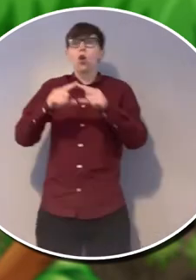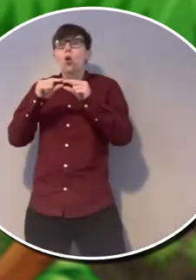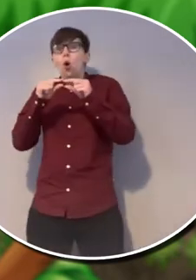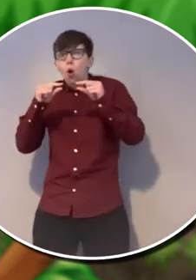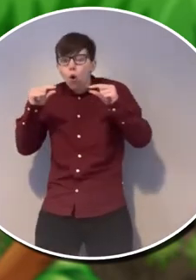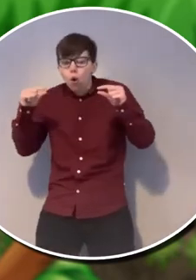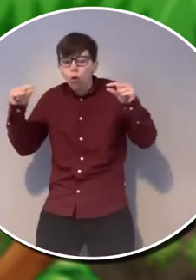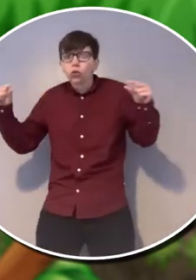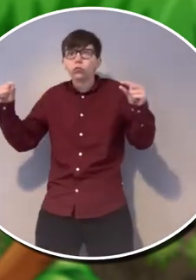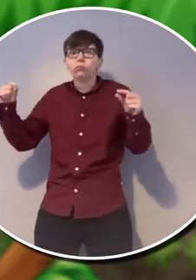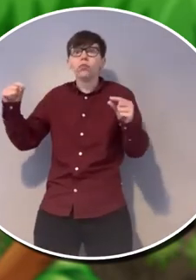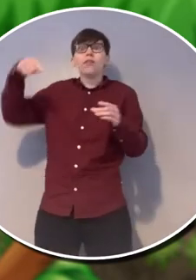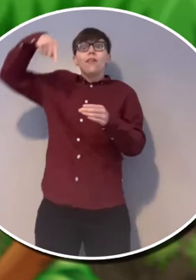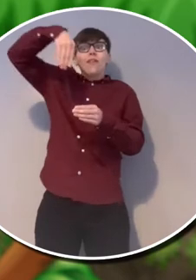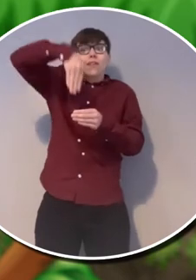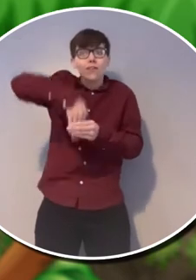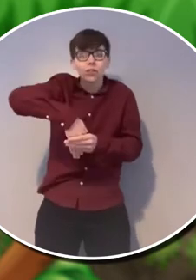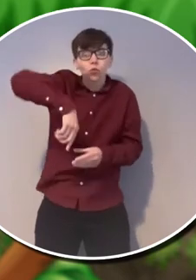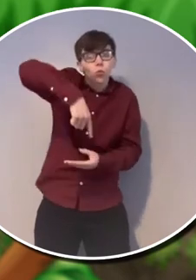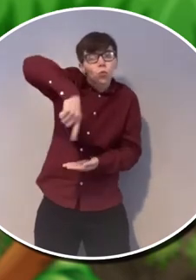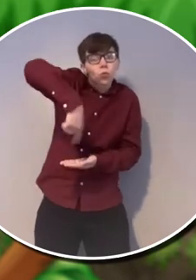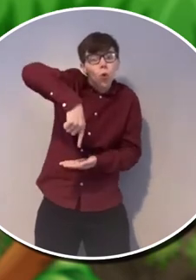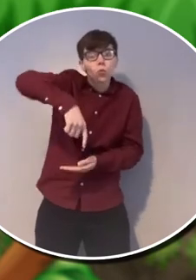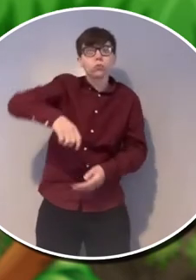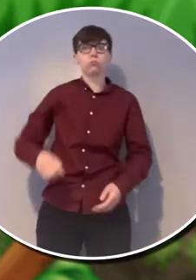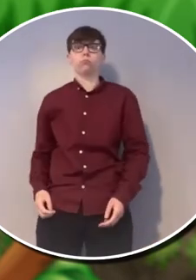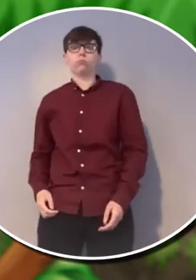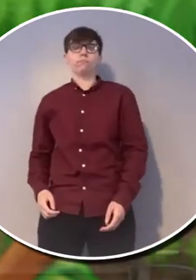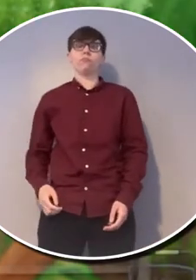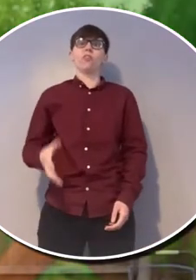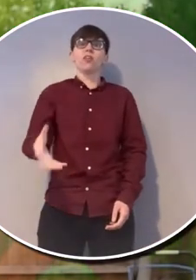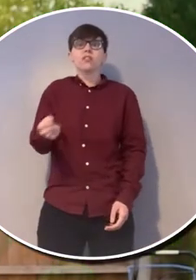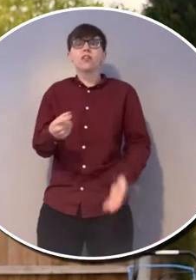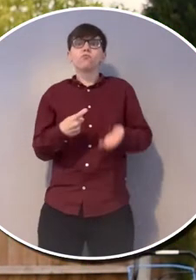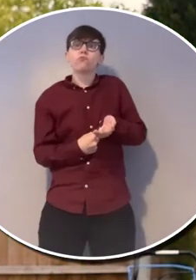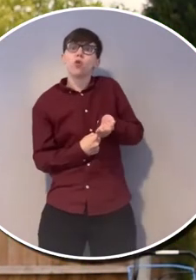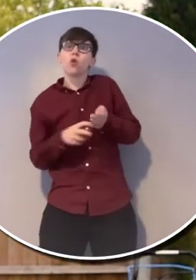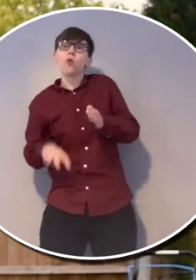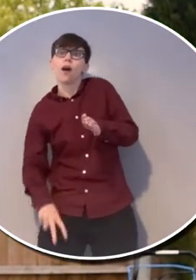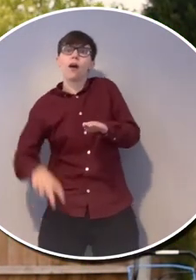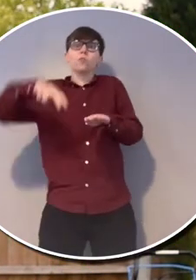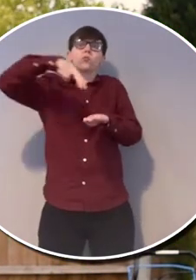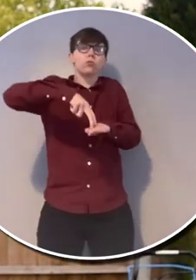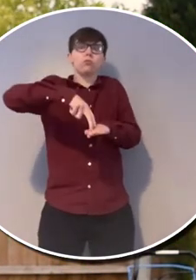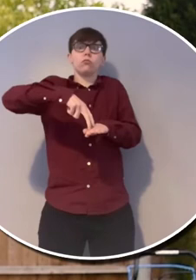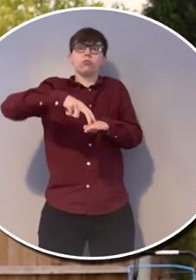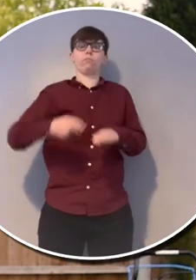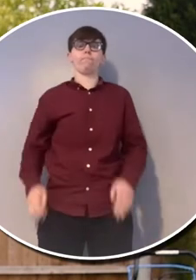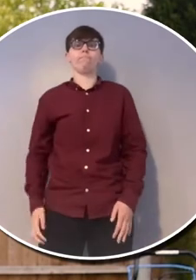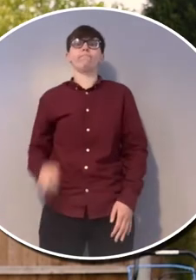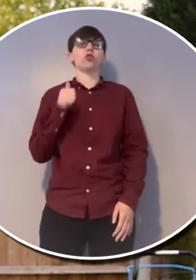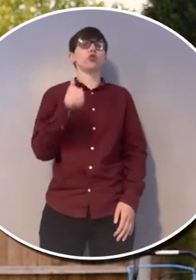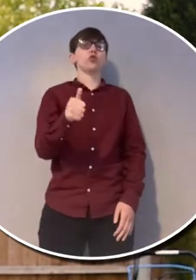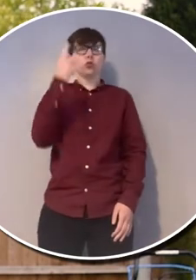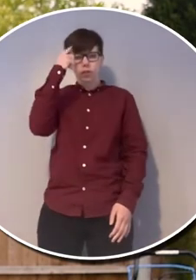down into the hole. And we could get Rollo out that way. And everybody thought that's a good idea.